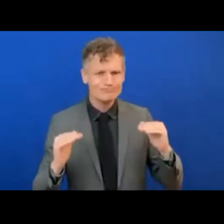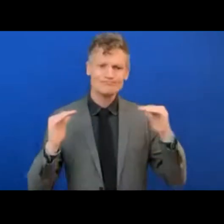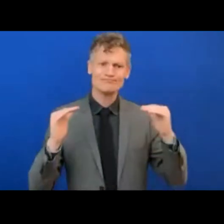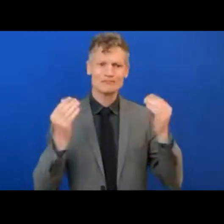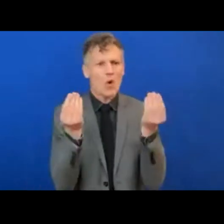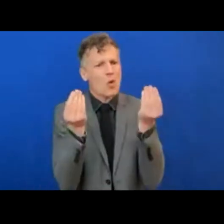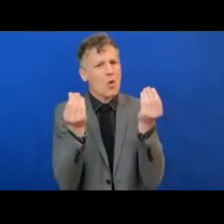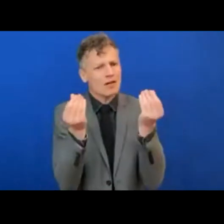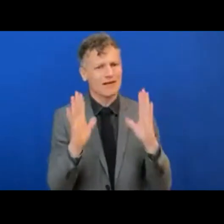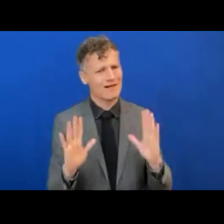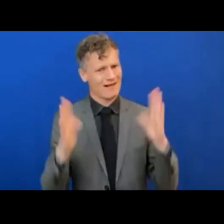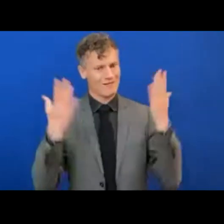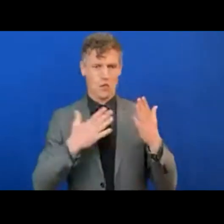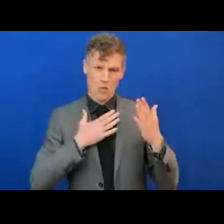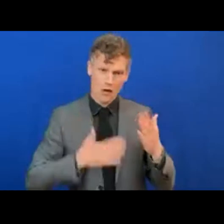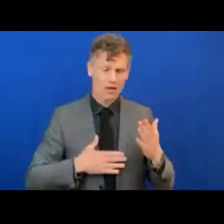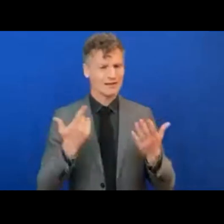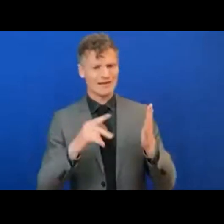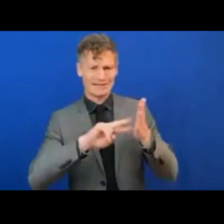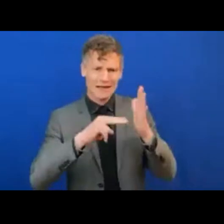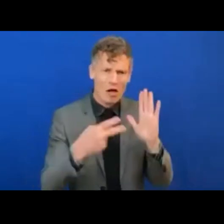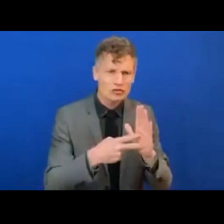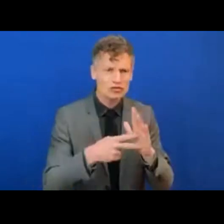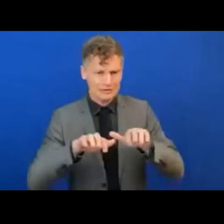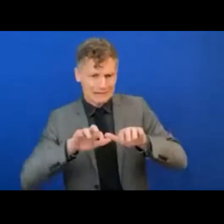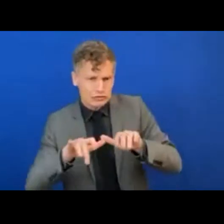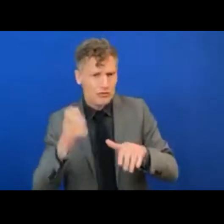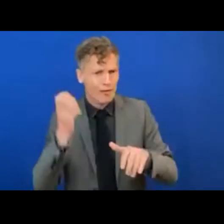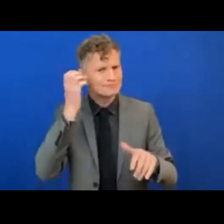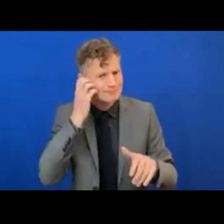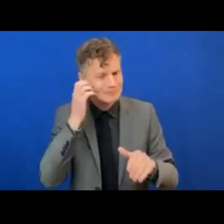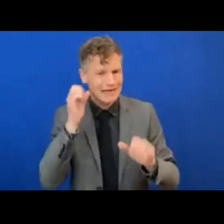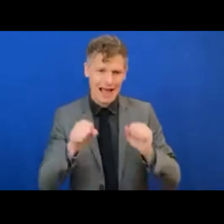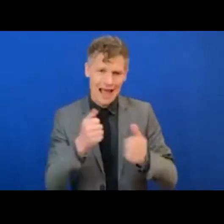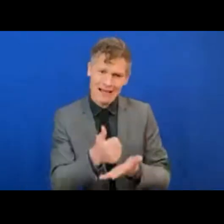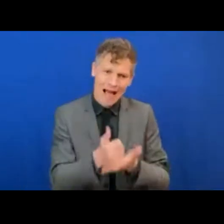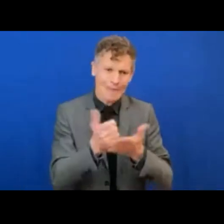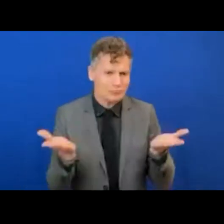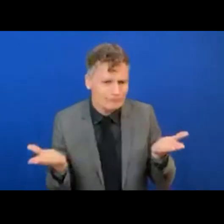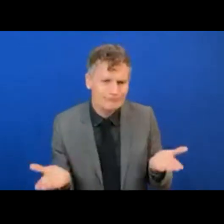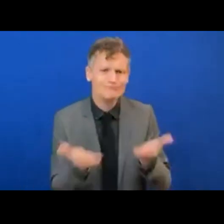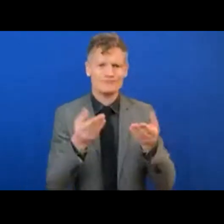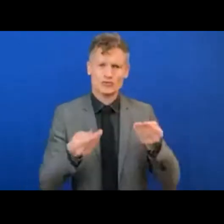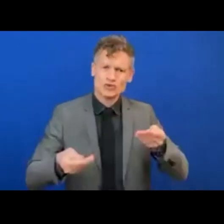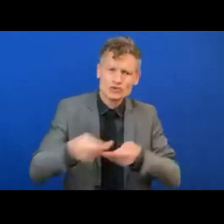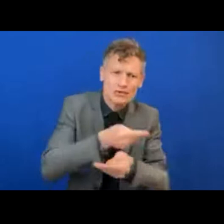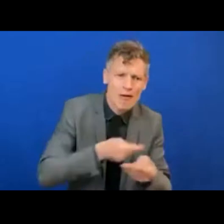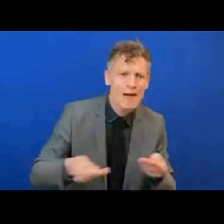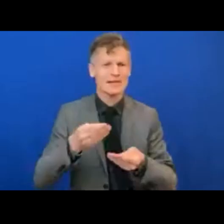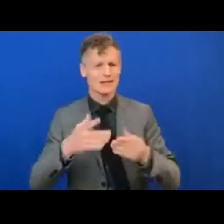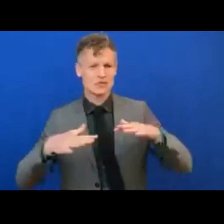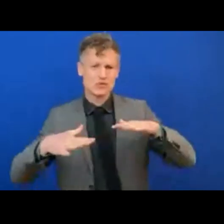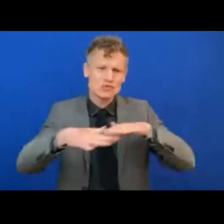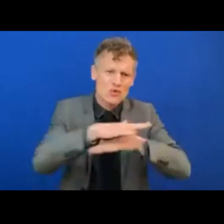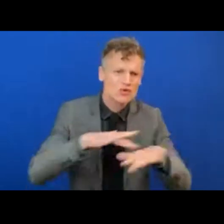social, political, and economic development. Therefore, the concept of digital inclusion